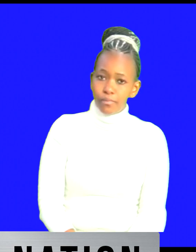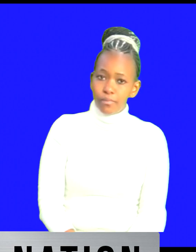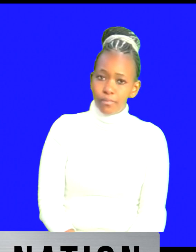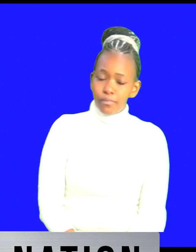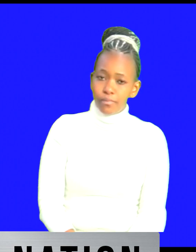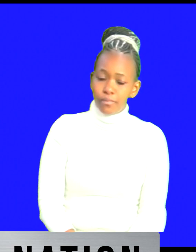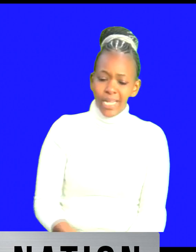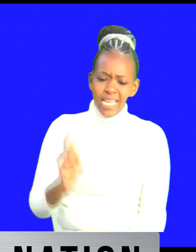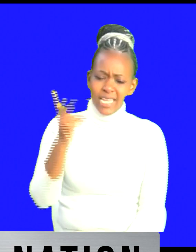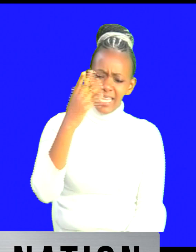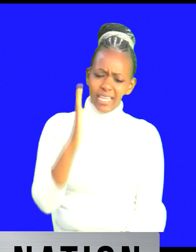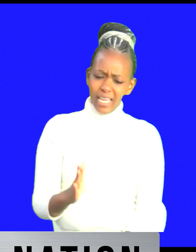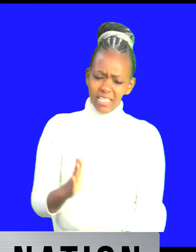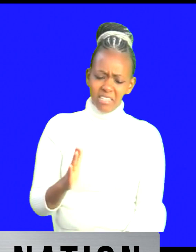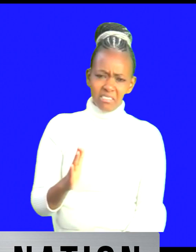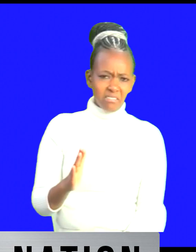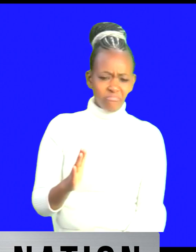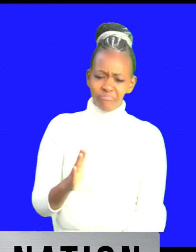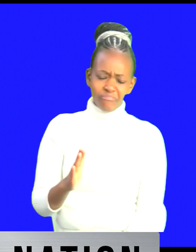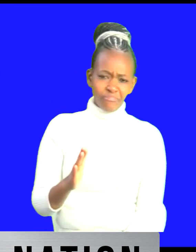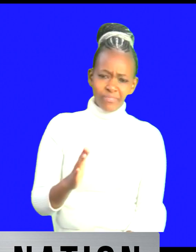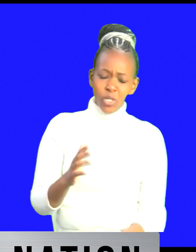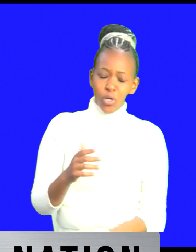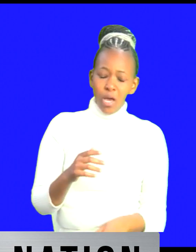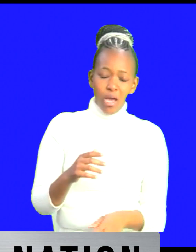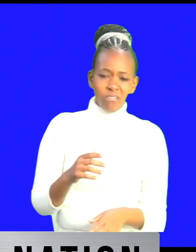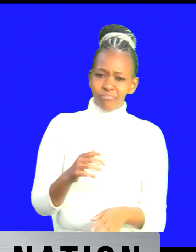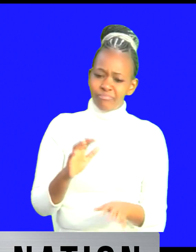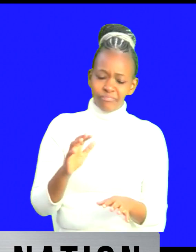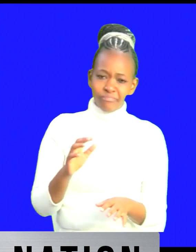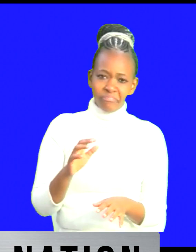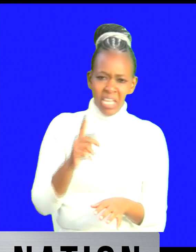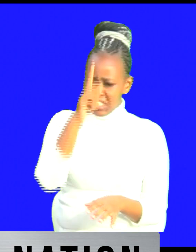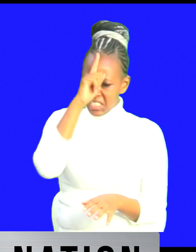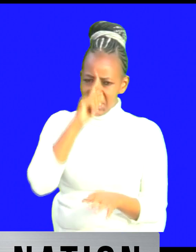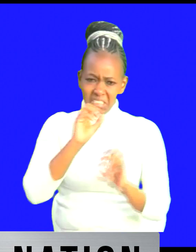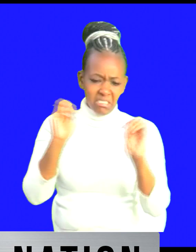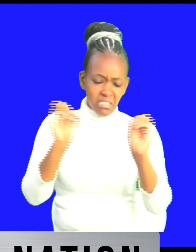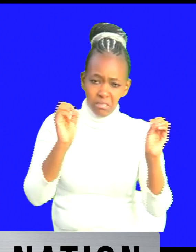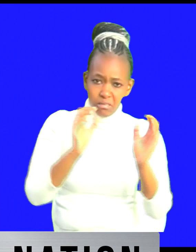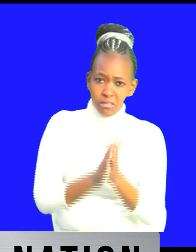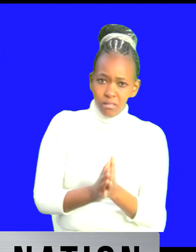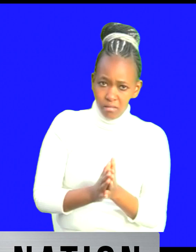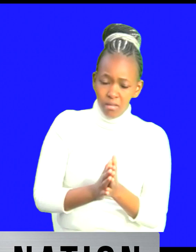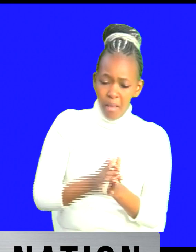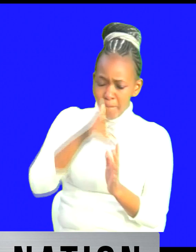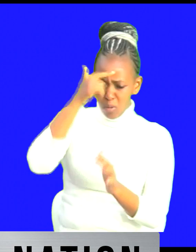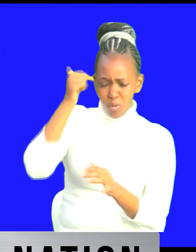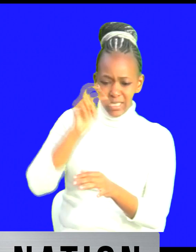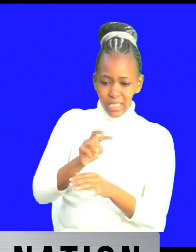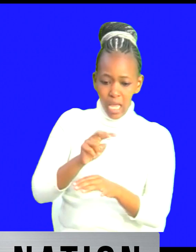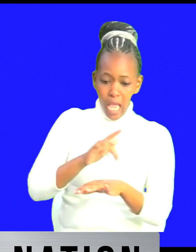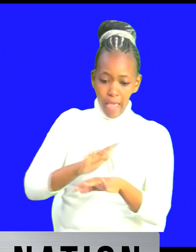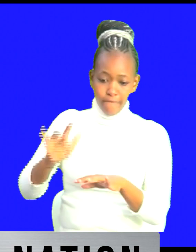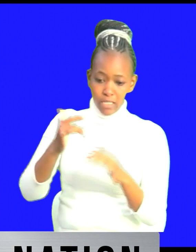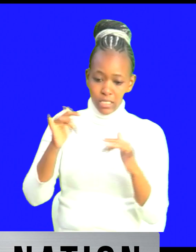also kenyans we take things for granted and we don't take them seriously because we are not seeing the effect there and